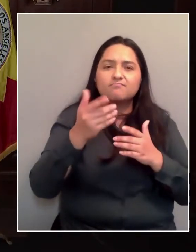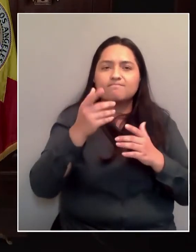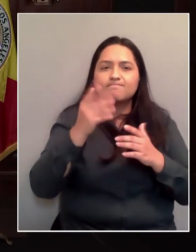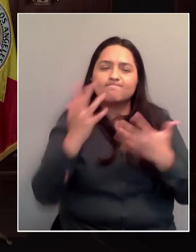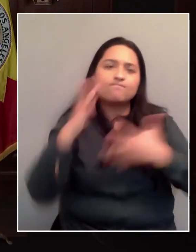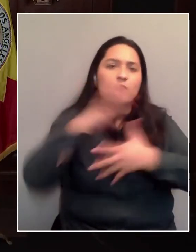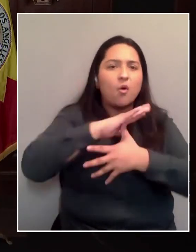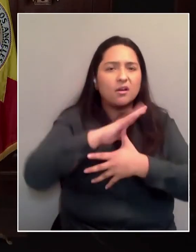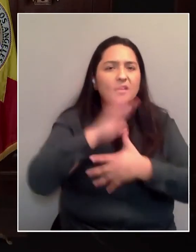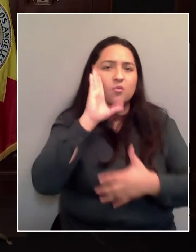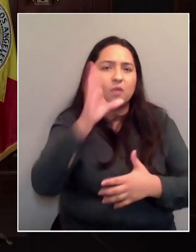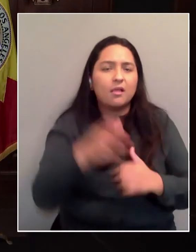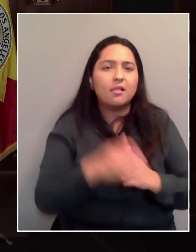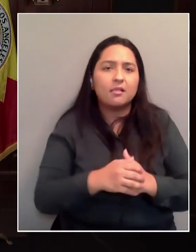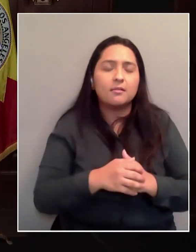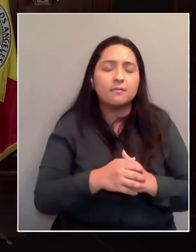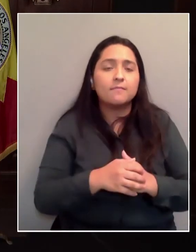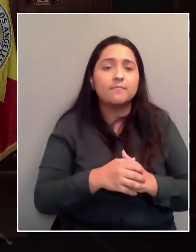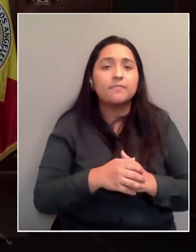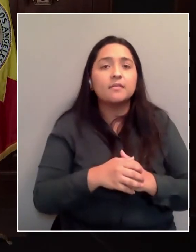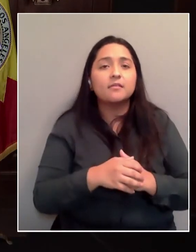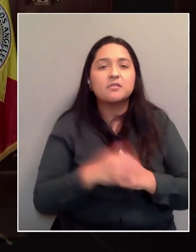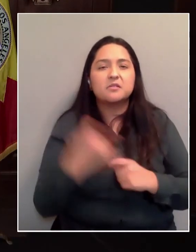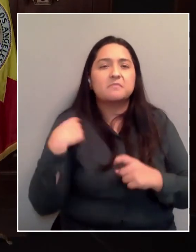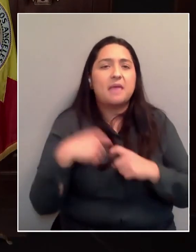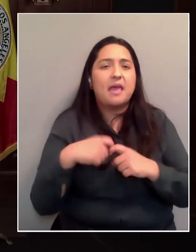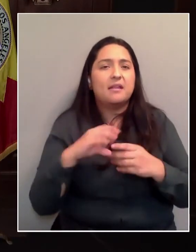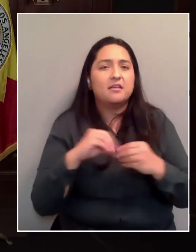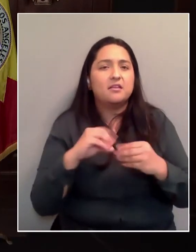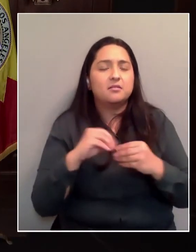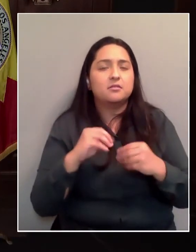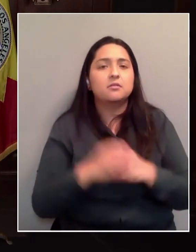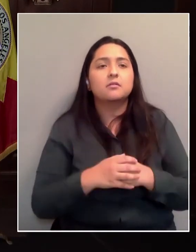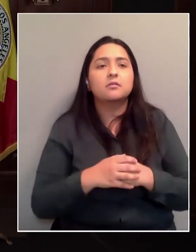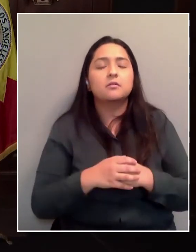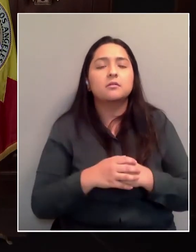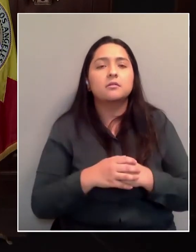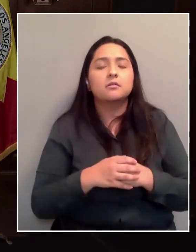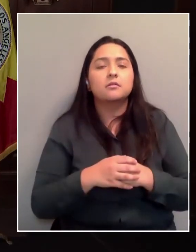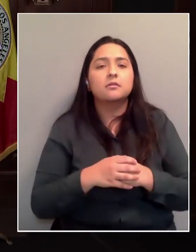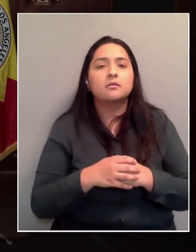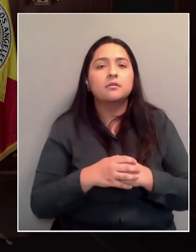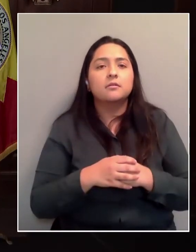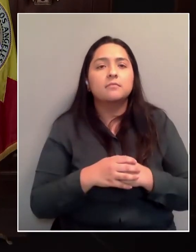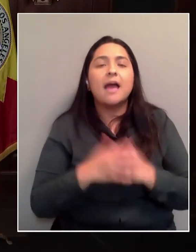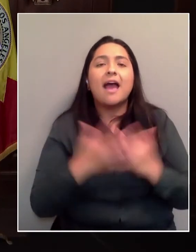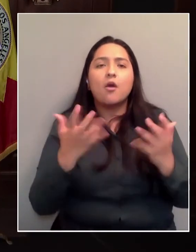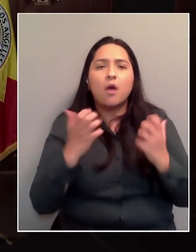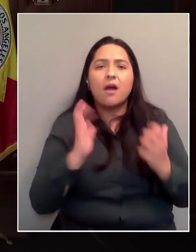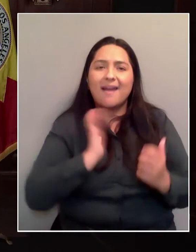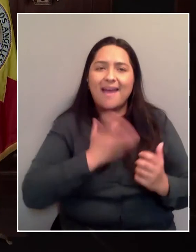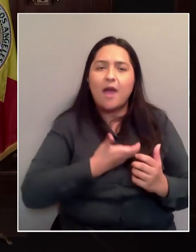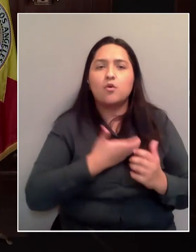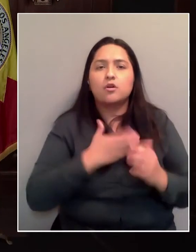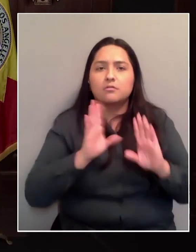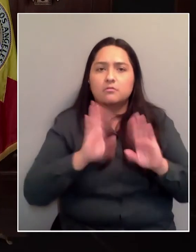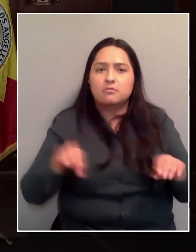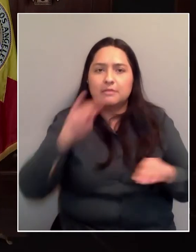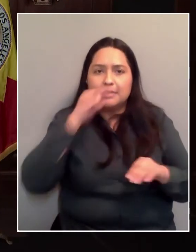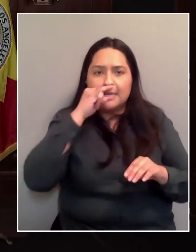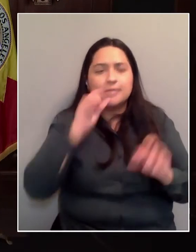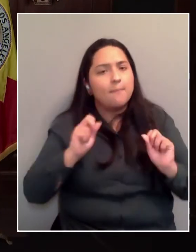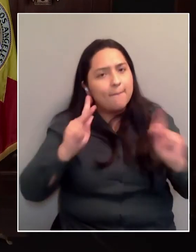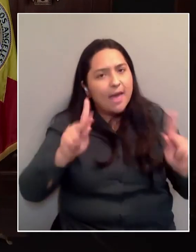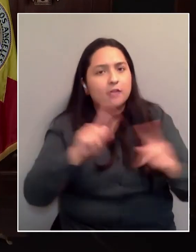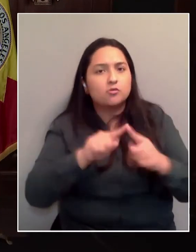our children to return to their schools. Our children